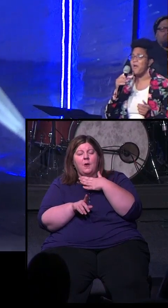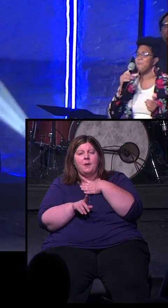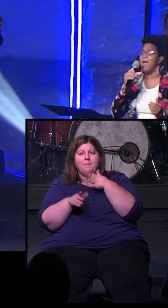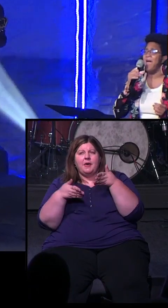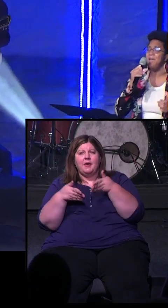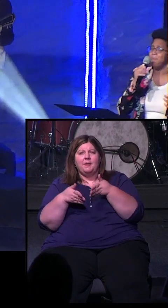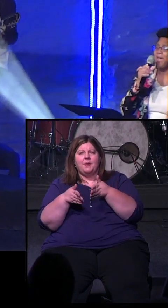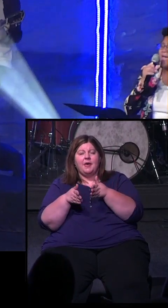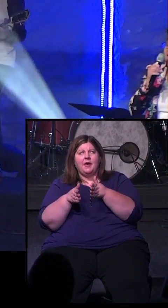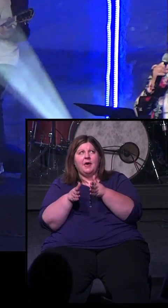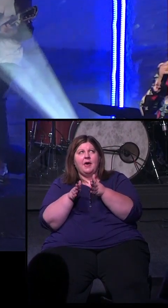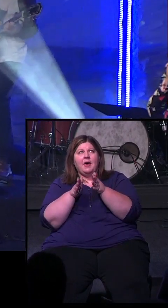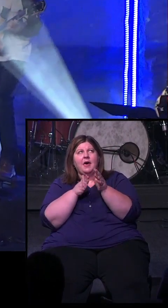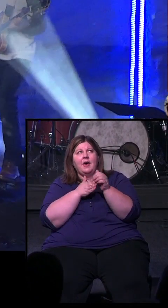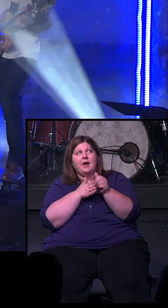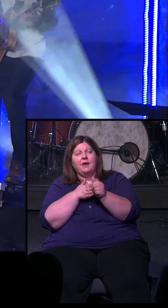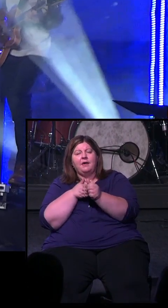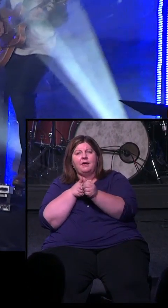you're the path,